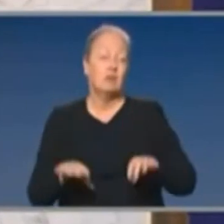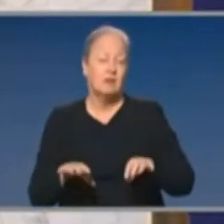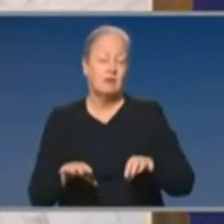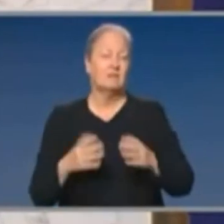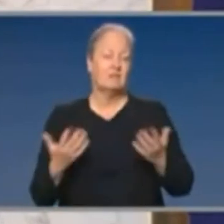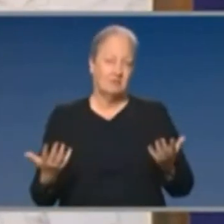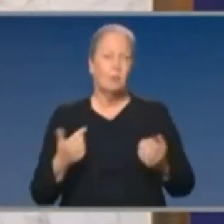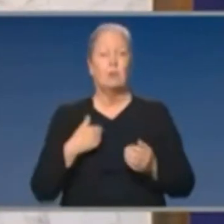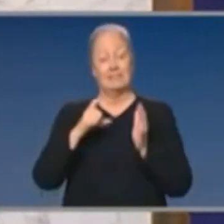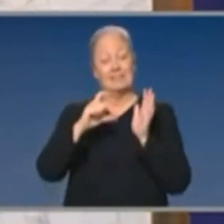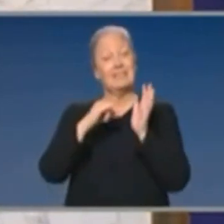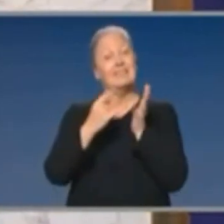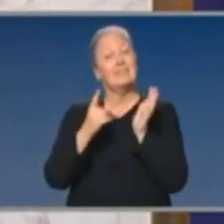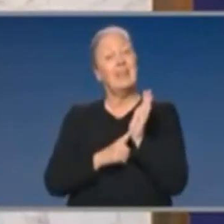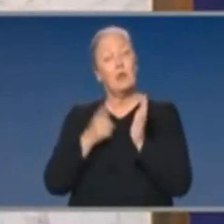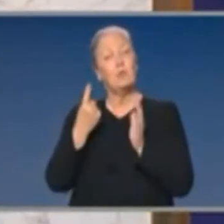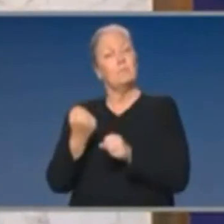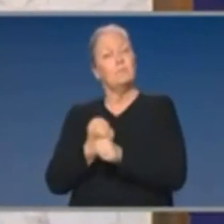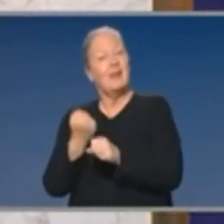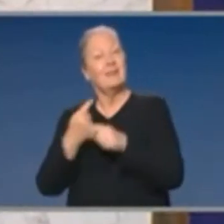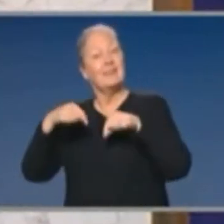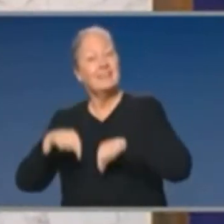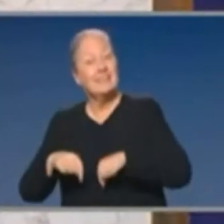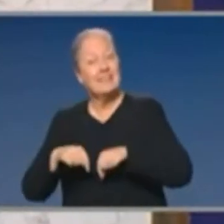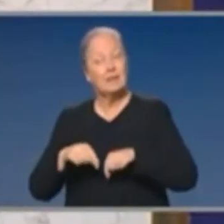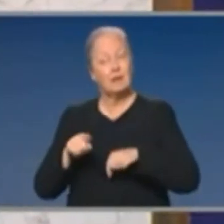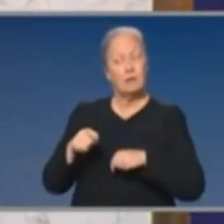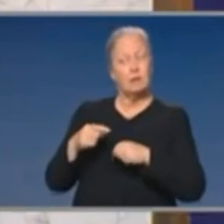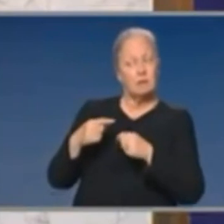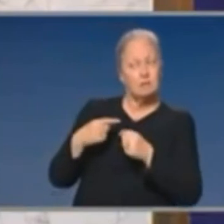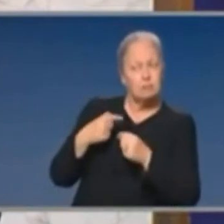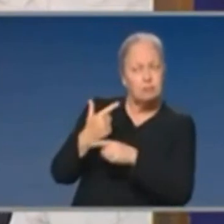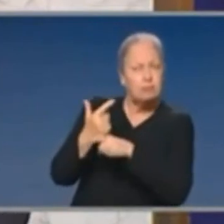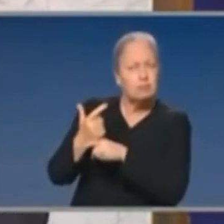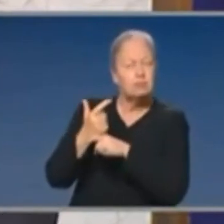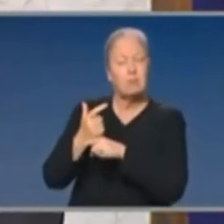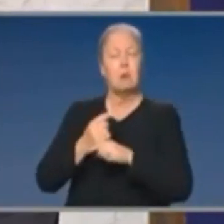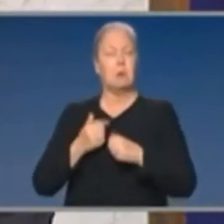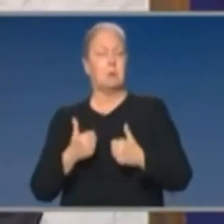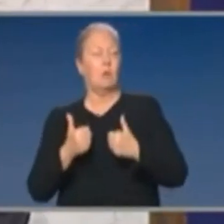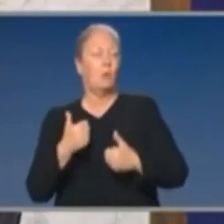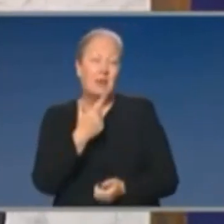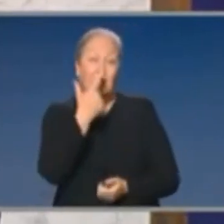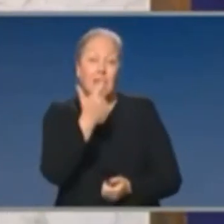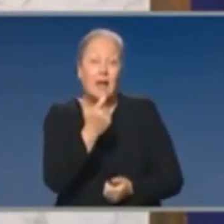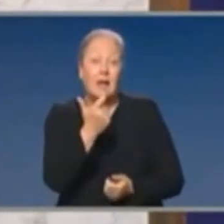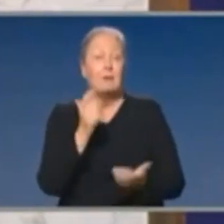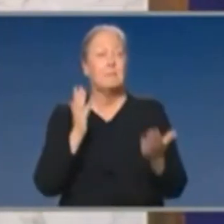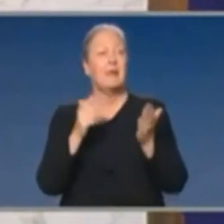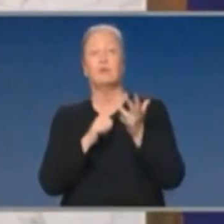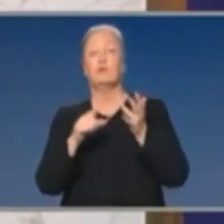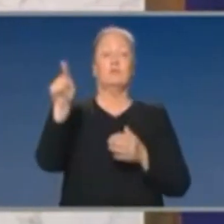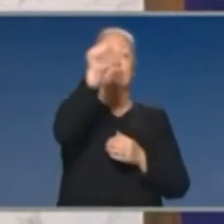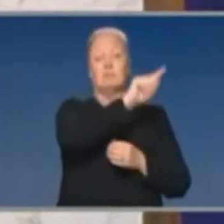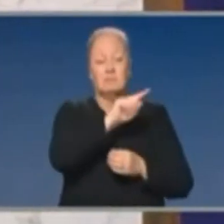investment in CSL and their investment in their manufacturing capability. And that's what's put us in the fortunate position of being able to choose